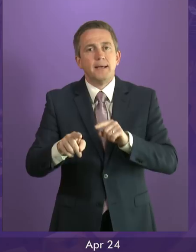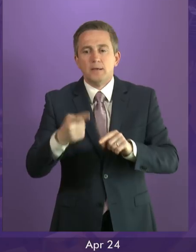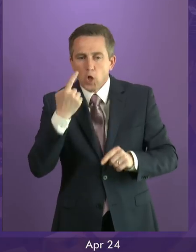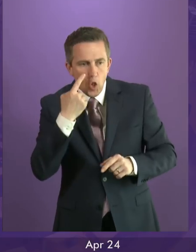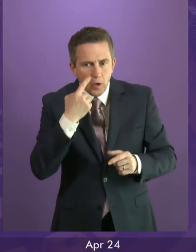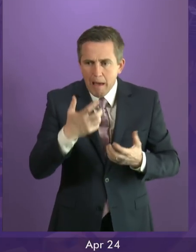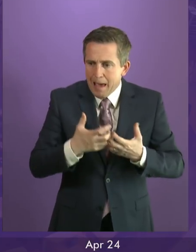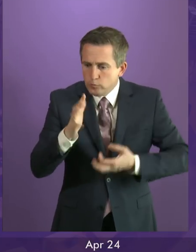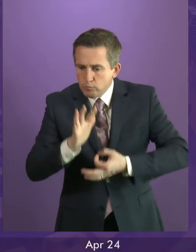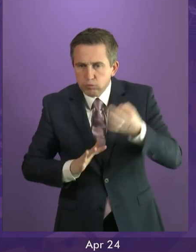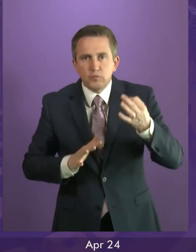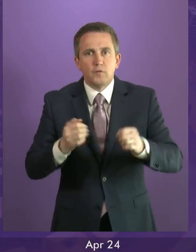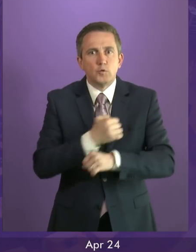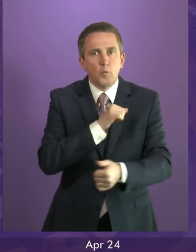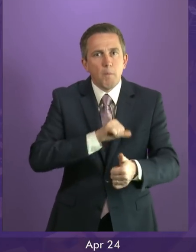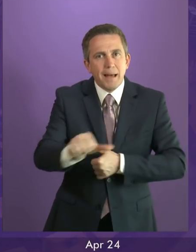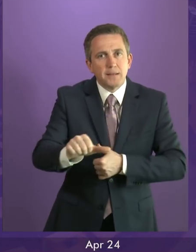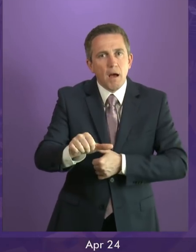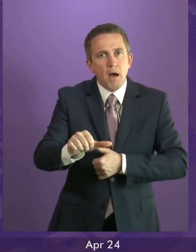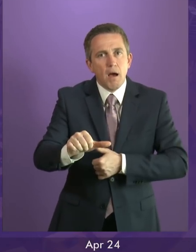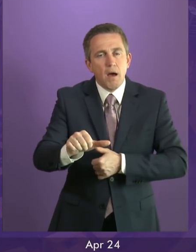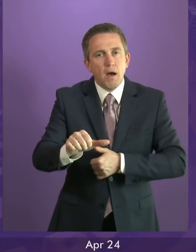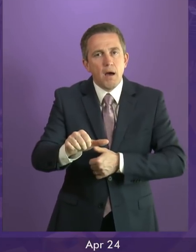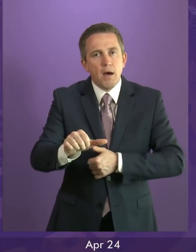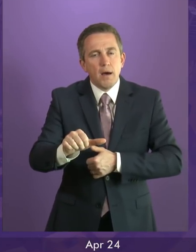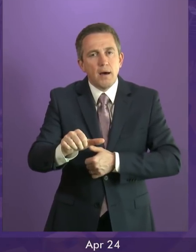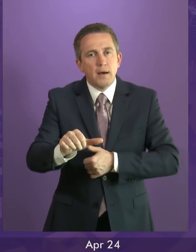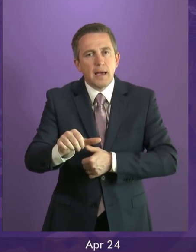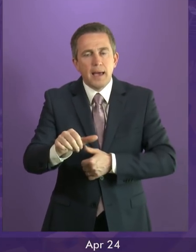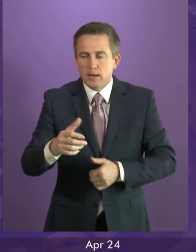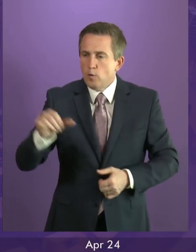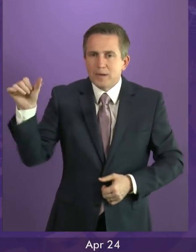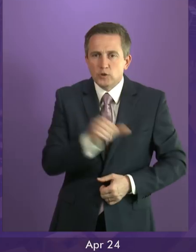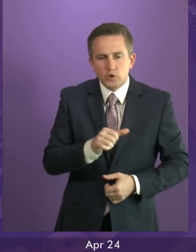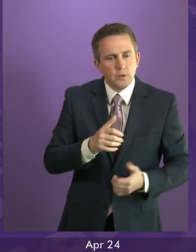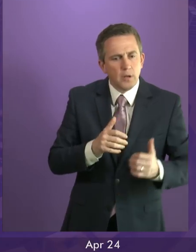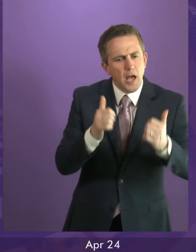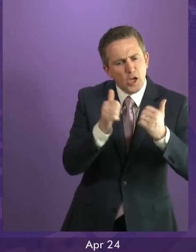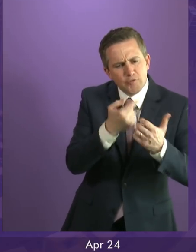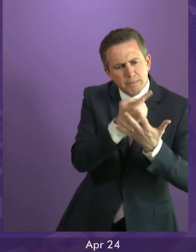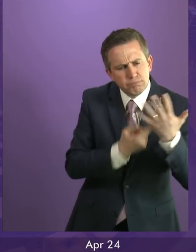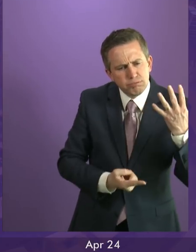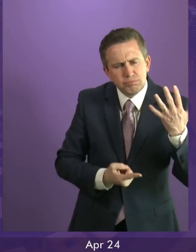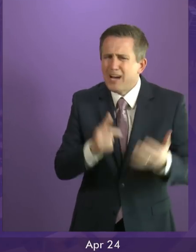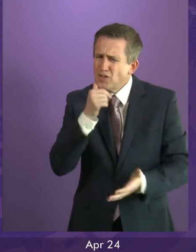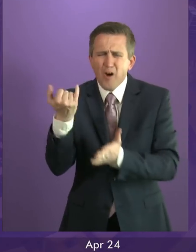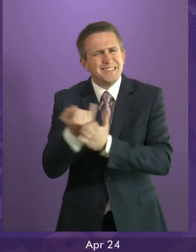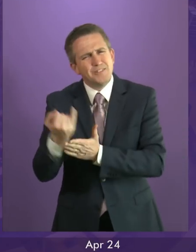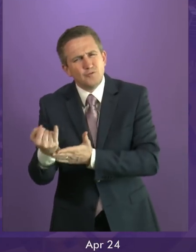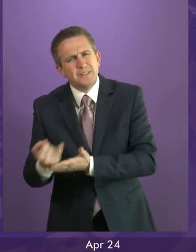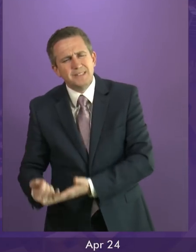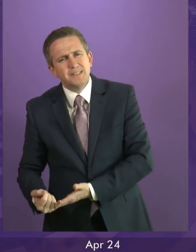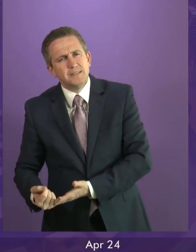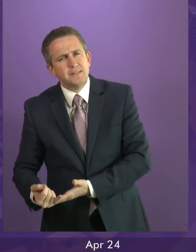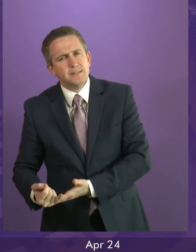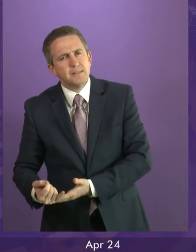and in a way that accentuates the agreement rather than the disagreement. You know, the answer to worrying about division or